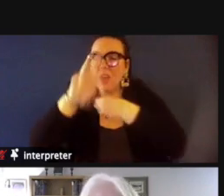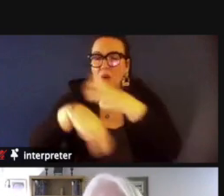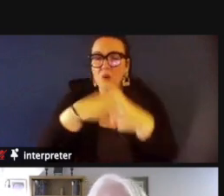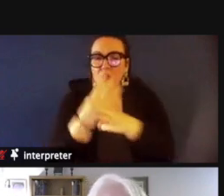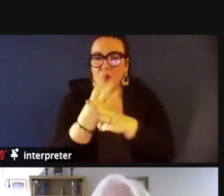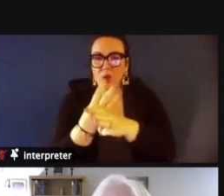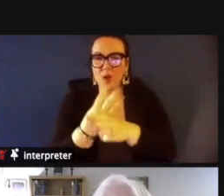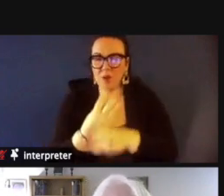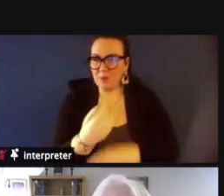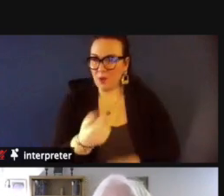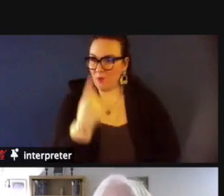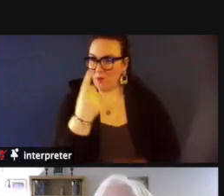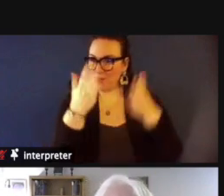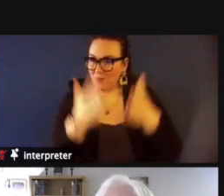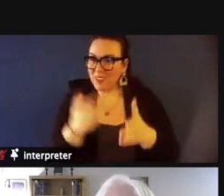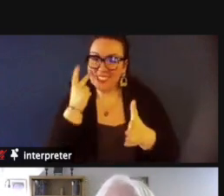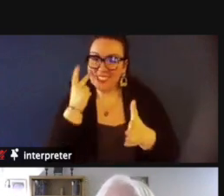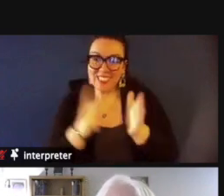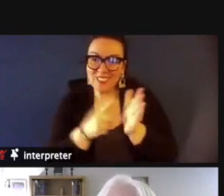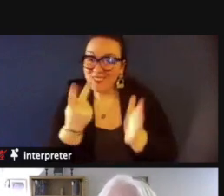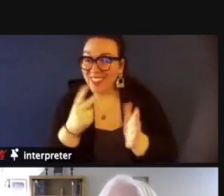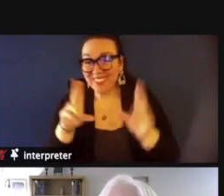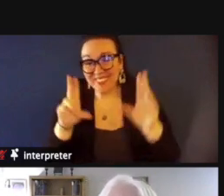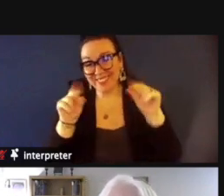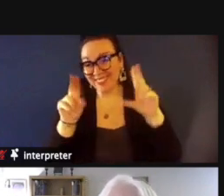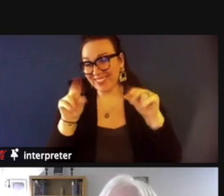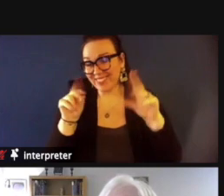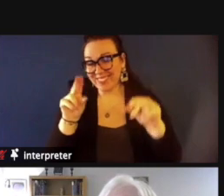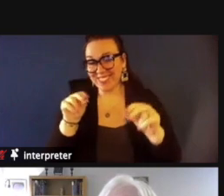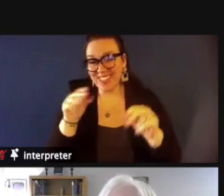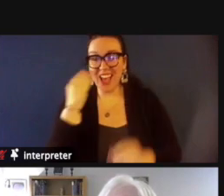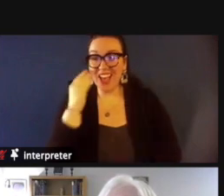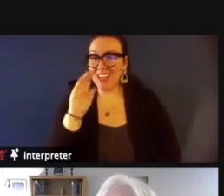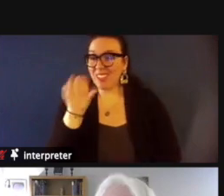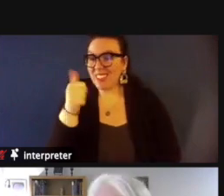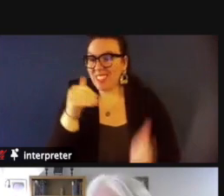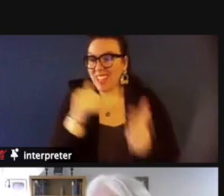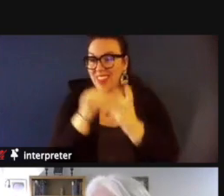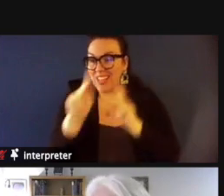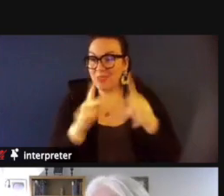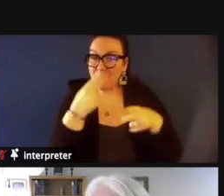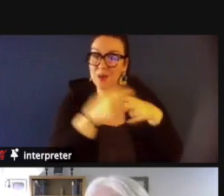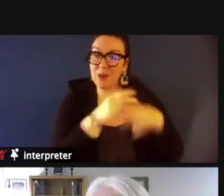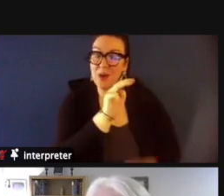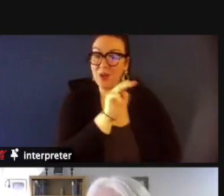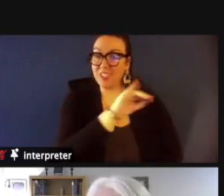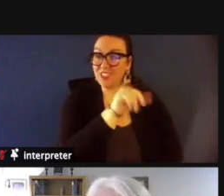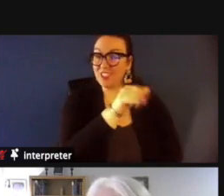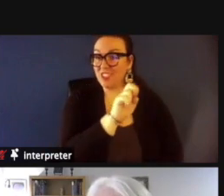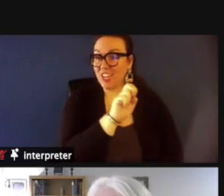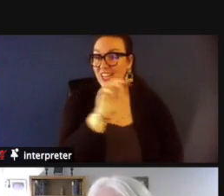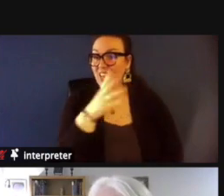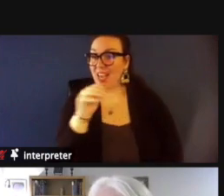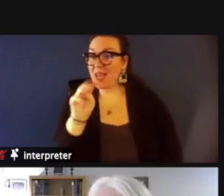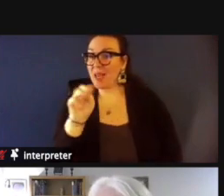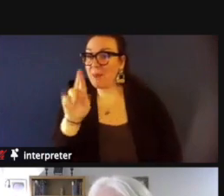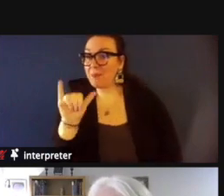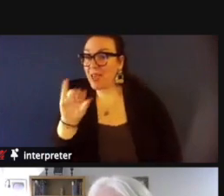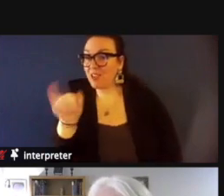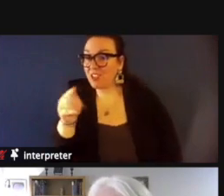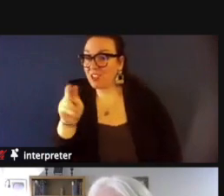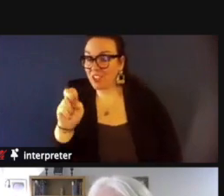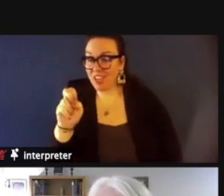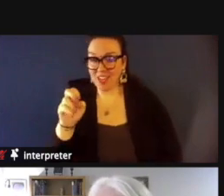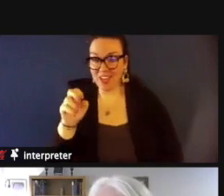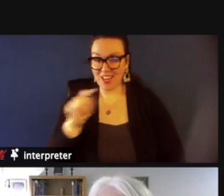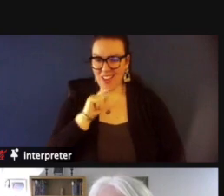i know 10 000 women called jane and mary jane but i've not seen any two who really were the